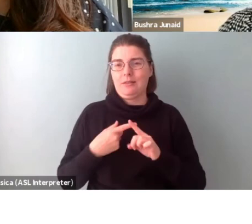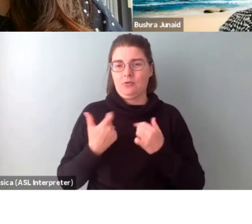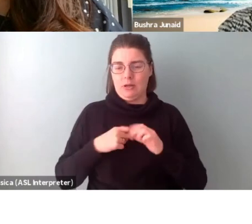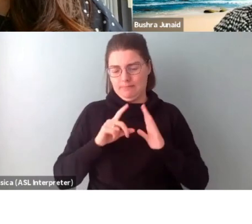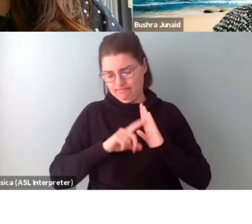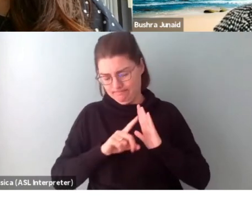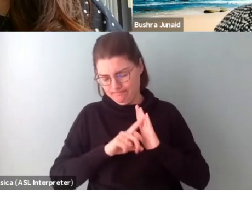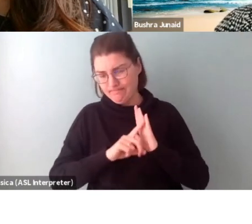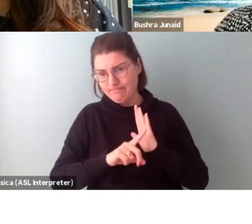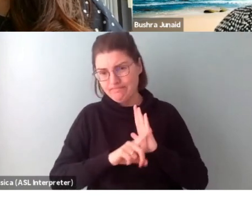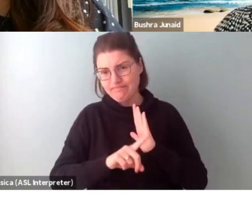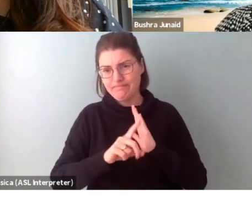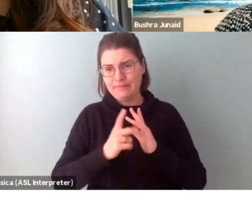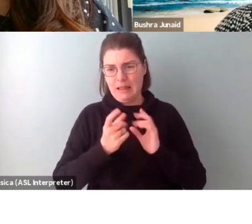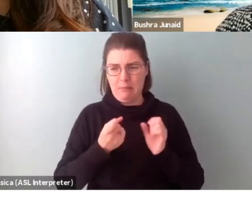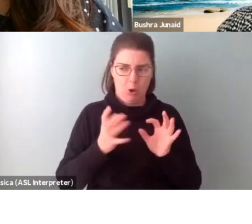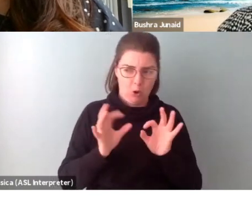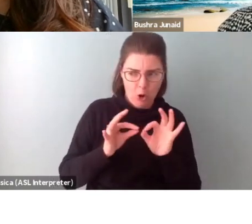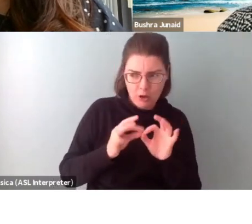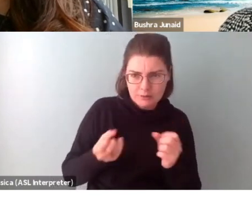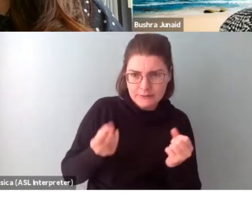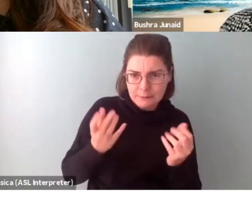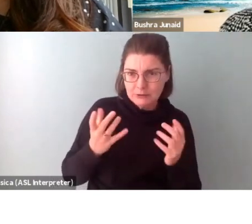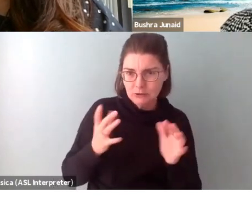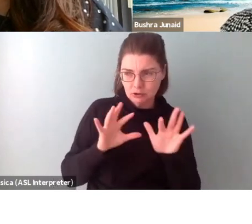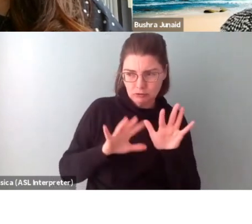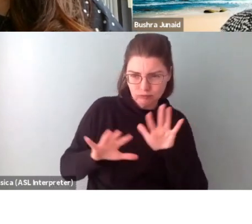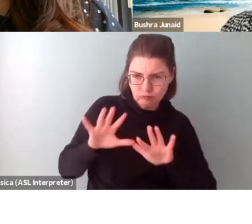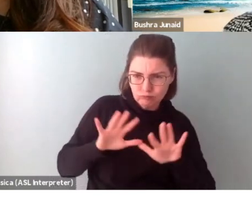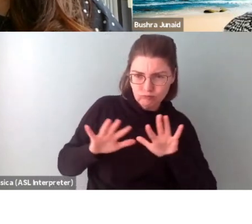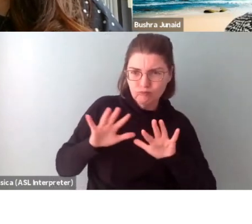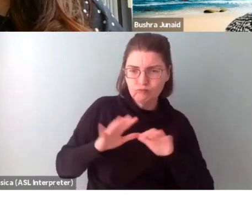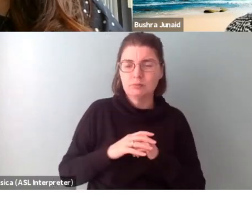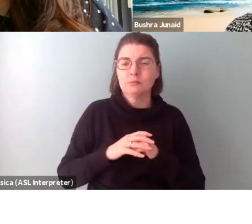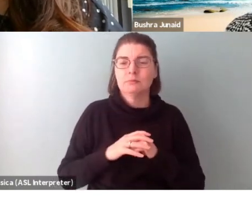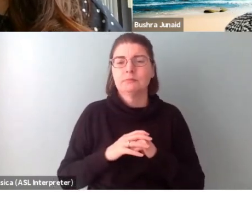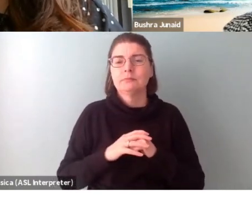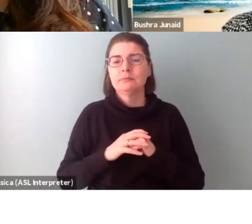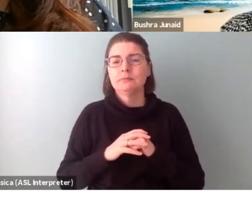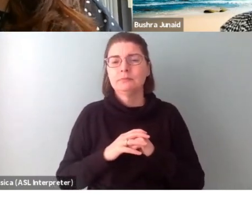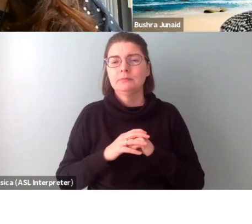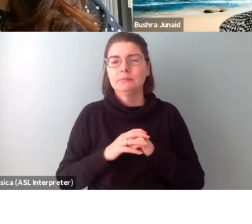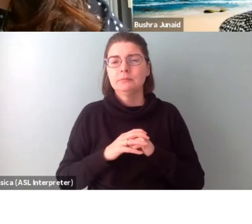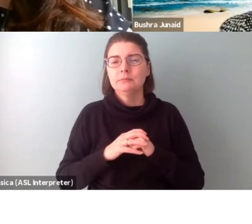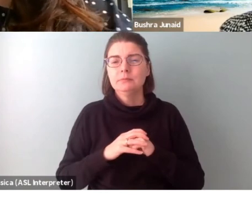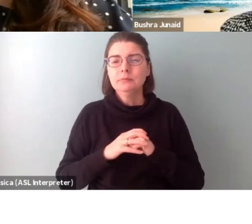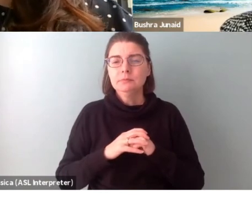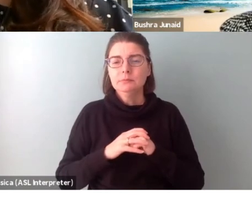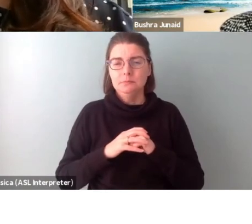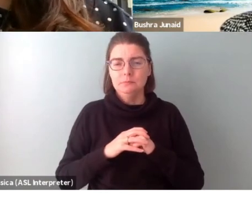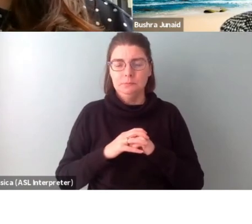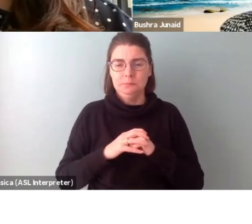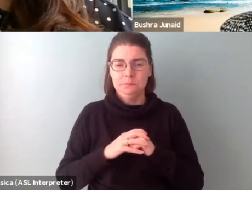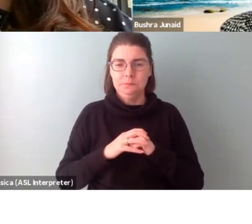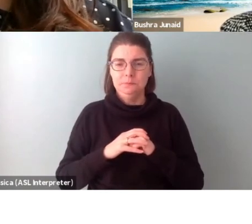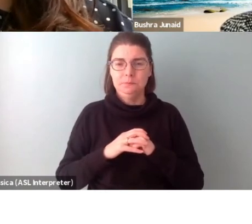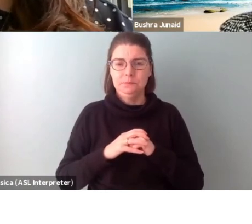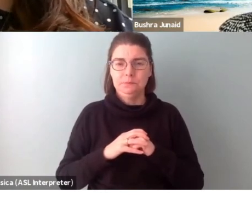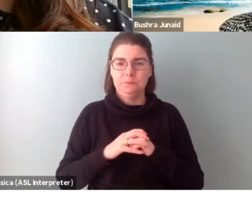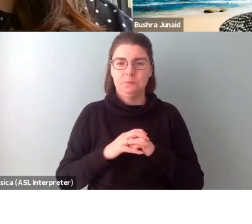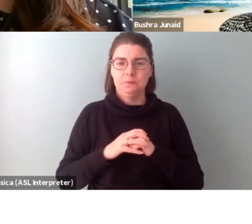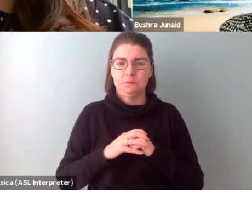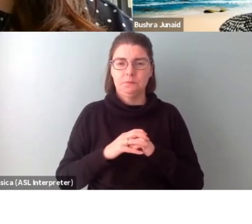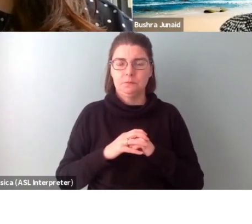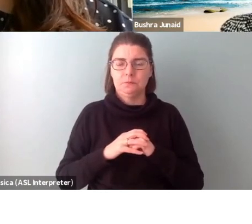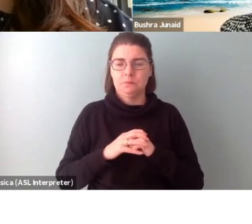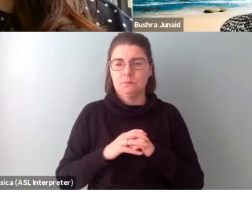bit of research about what things are going to cost, right? So in